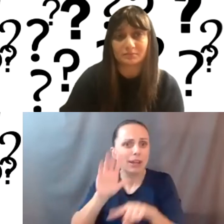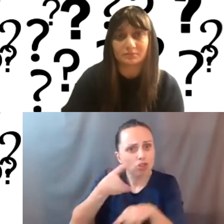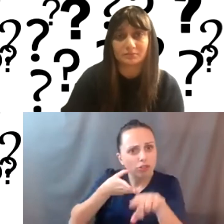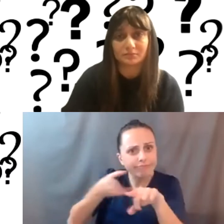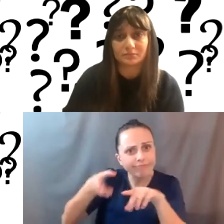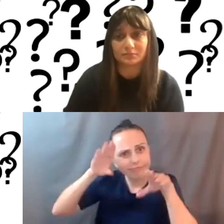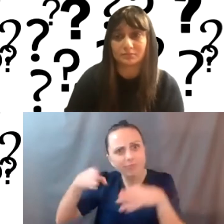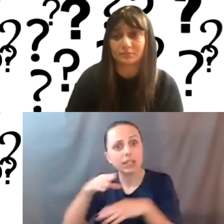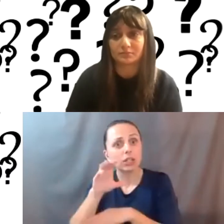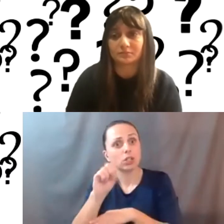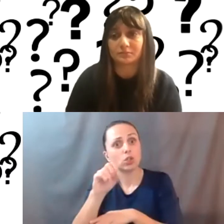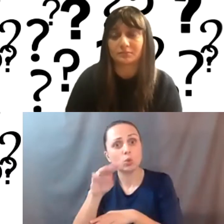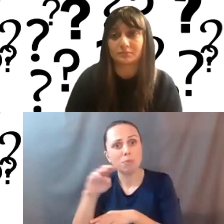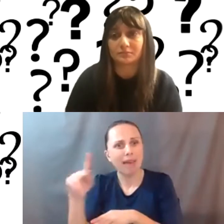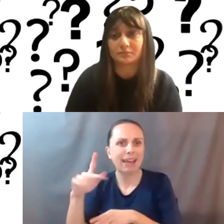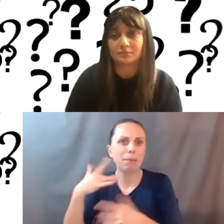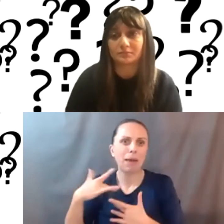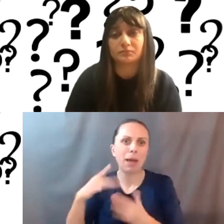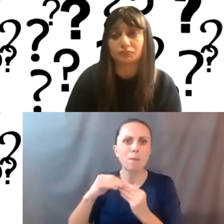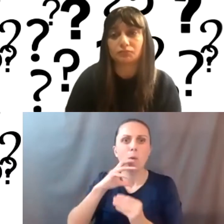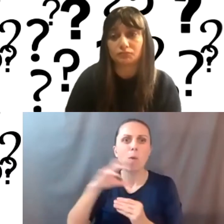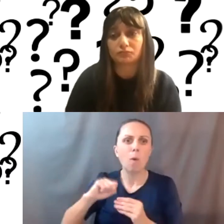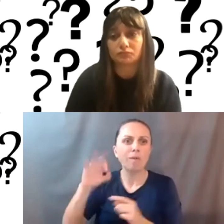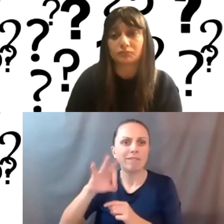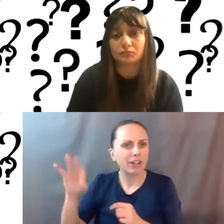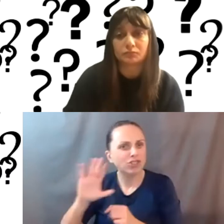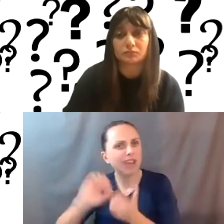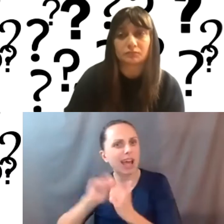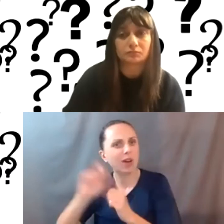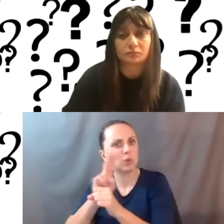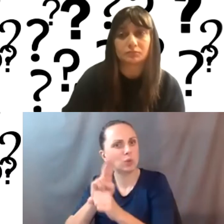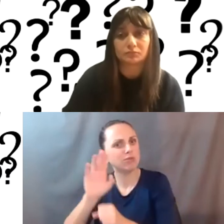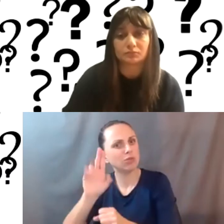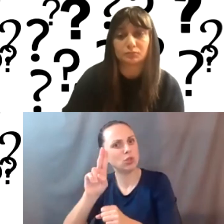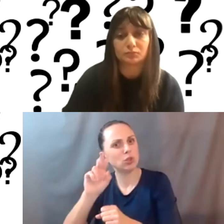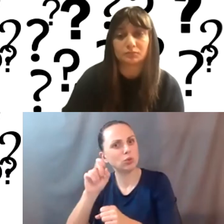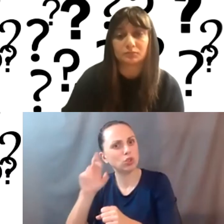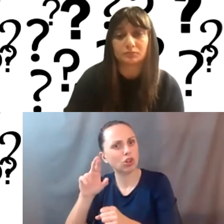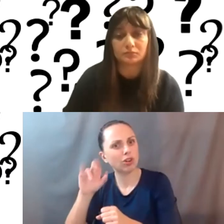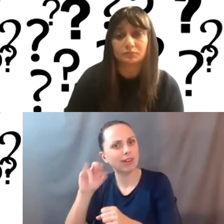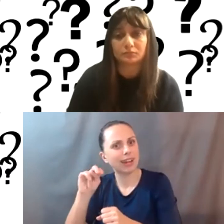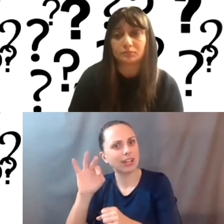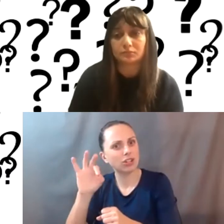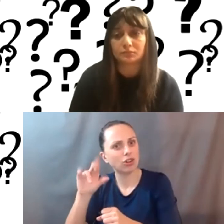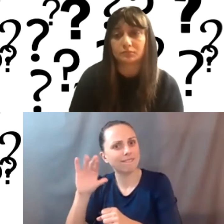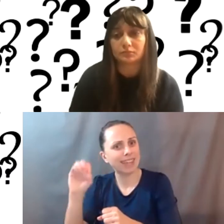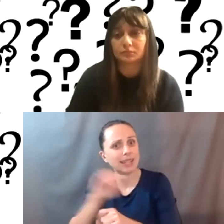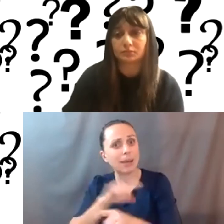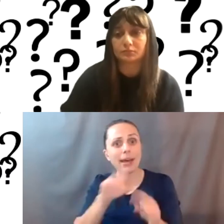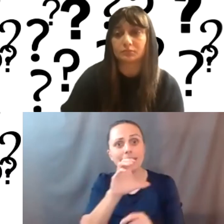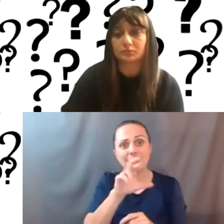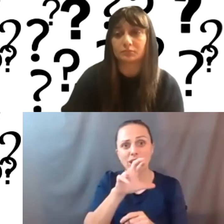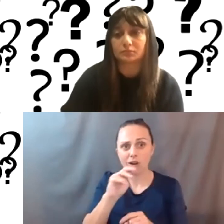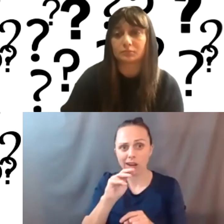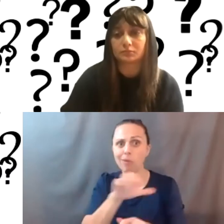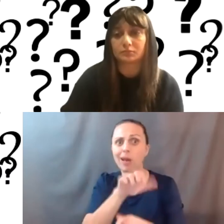is sumac in my mind tends to be a little old school with its user interface. But I think that the, the biggest thing when you're trying and CRMs are a whole other